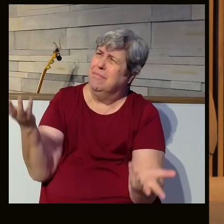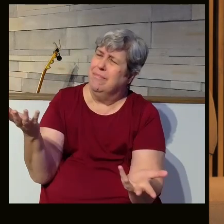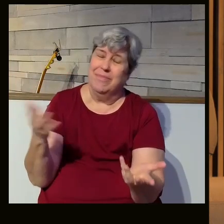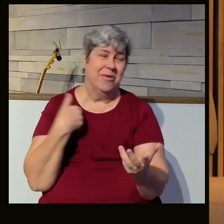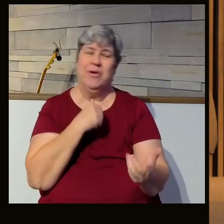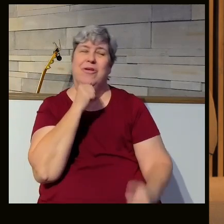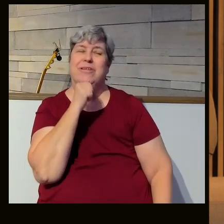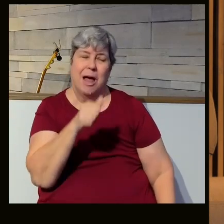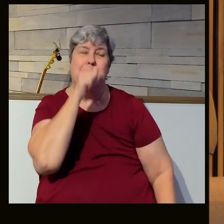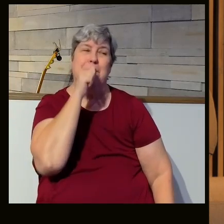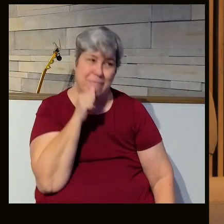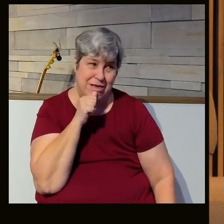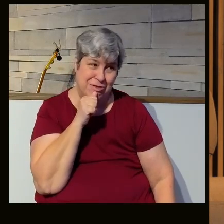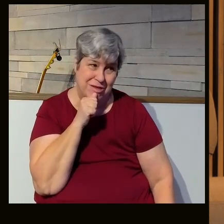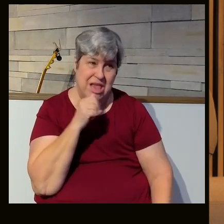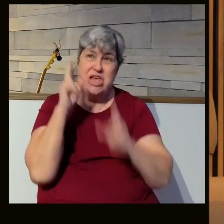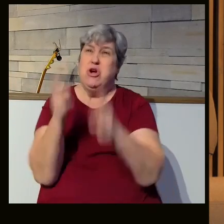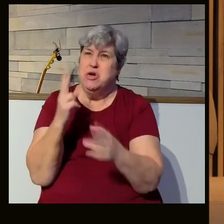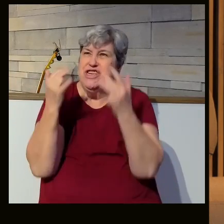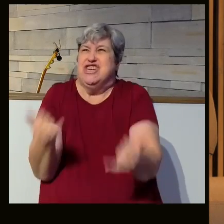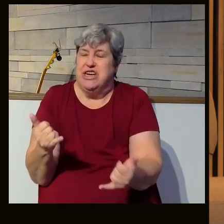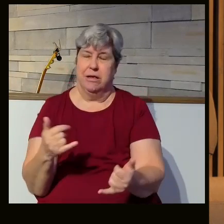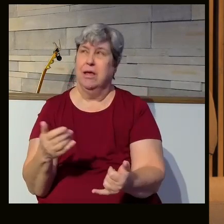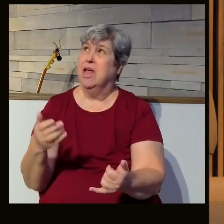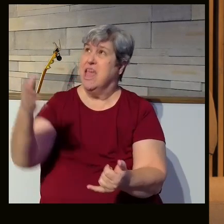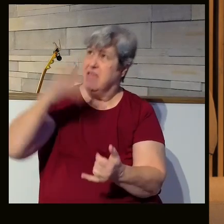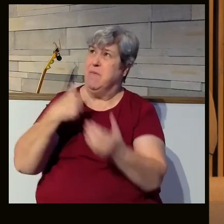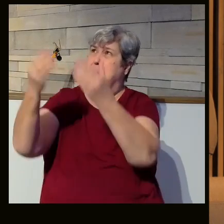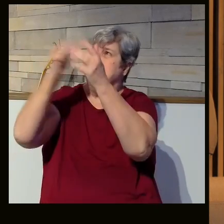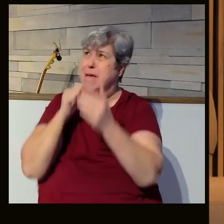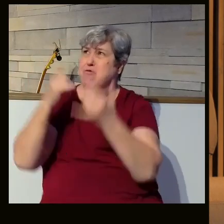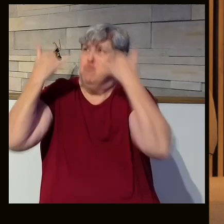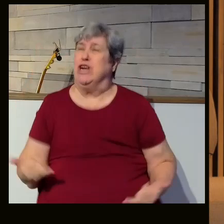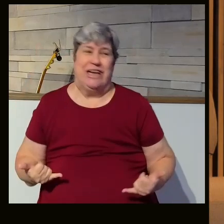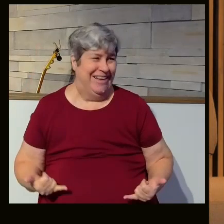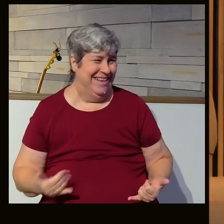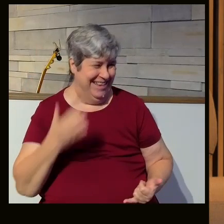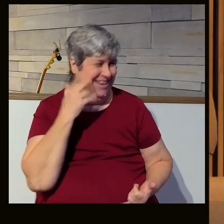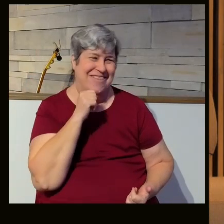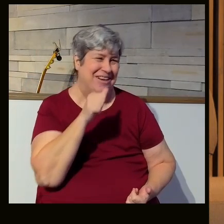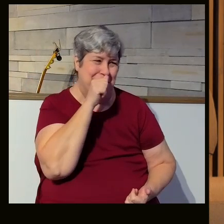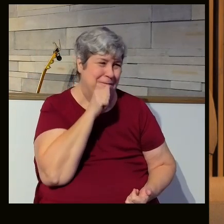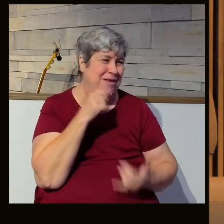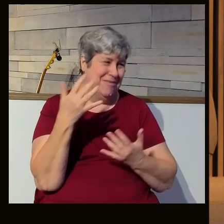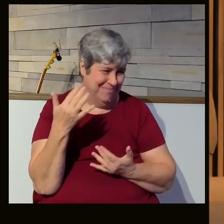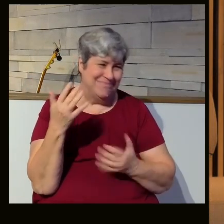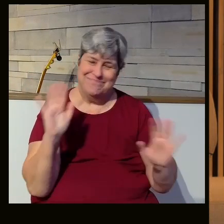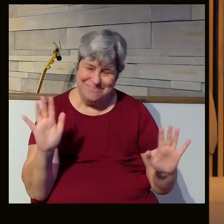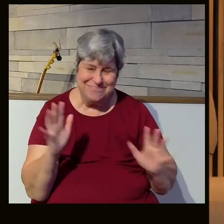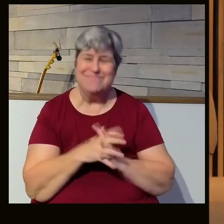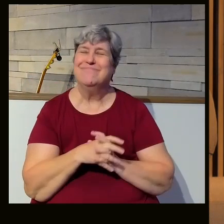impatience. The prayer for patience. Lord, give me patience, and right now, you know, we don't even patient whenever we want to get it.